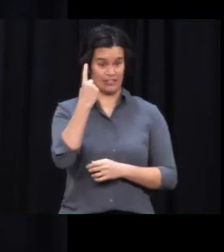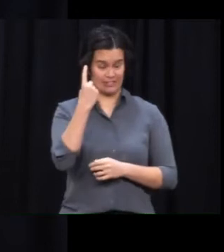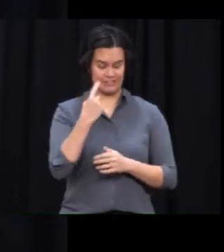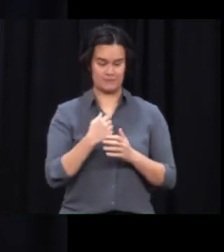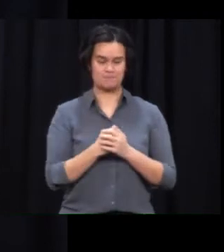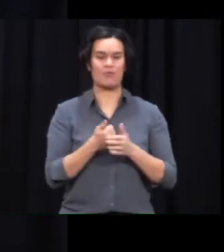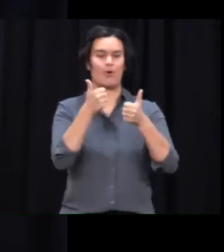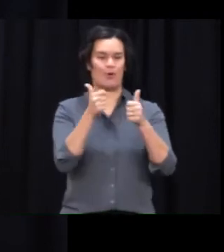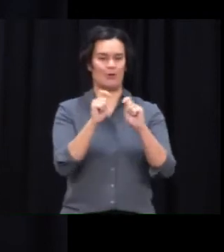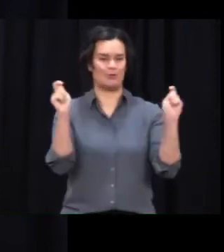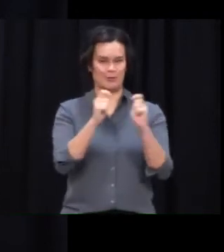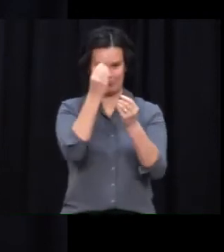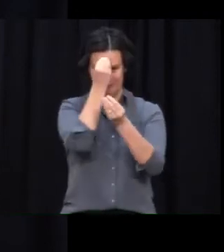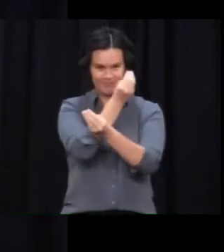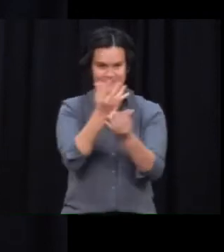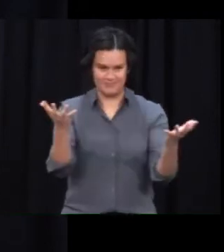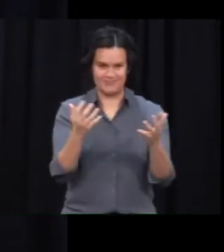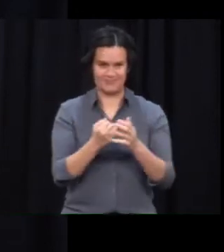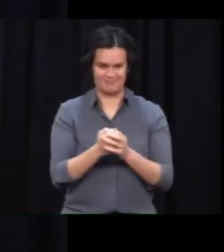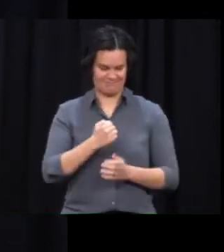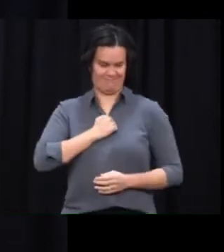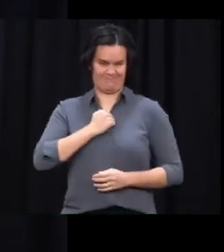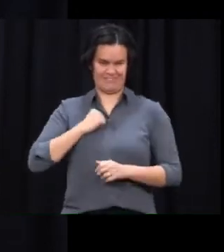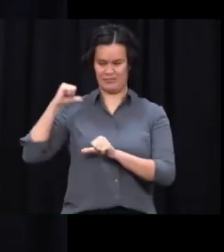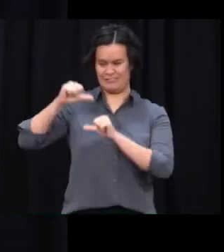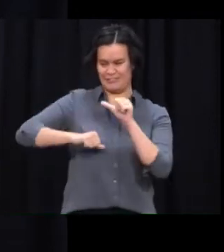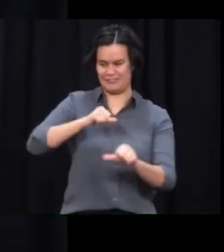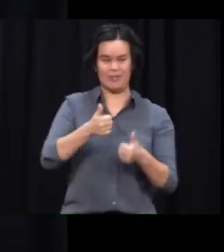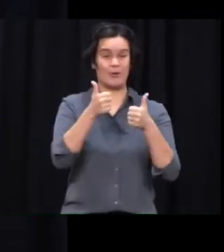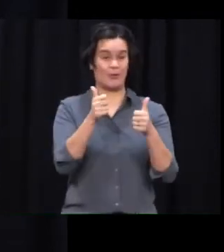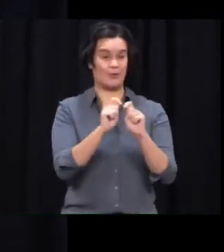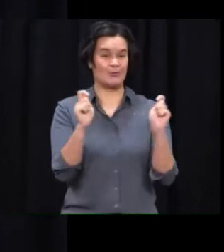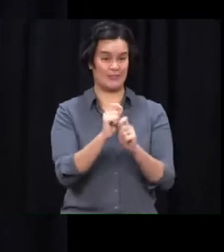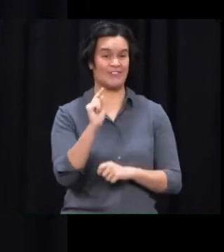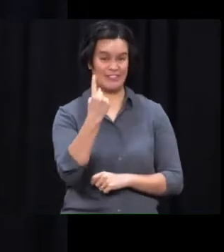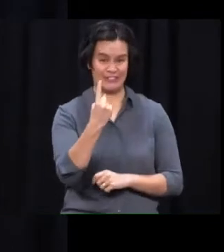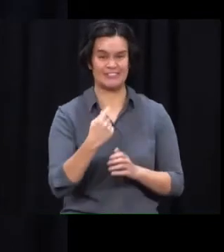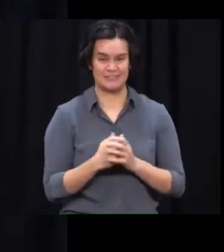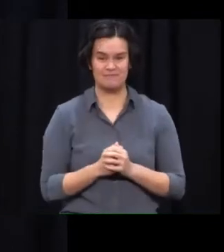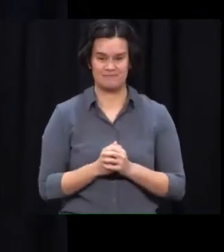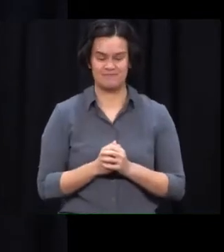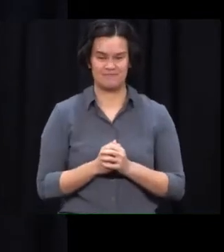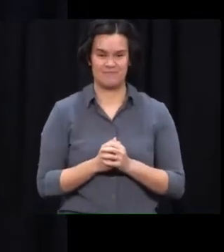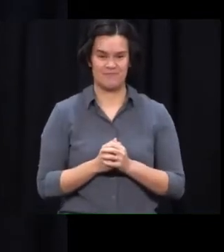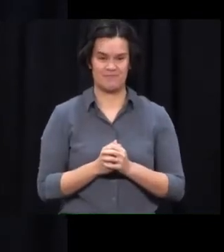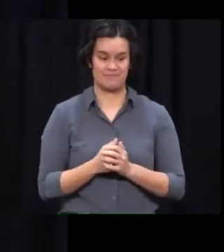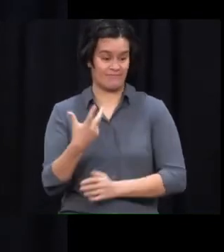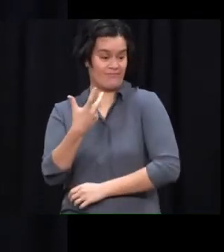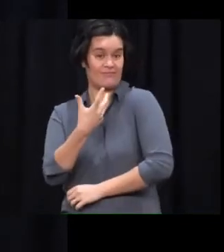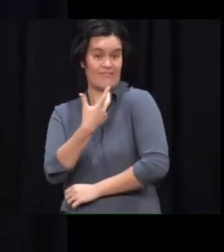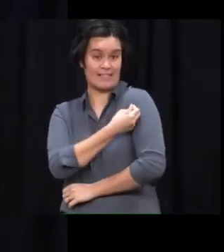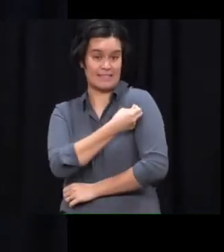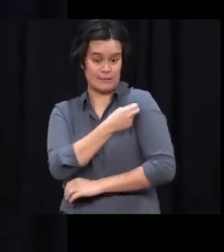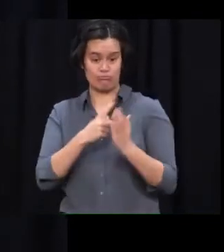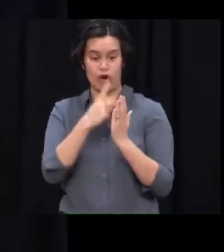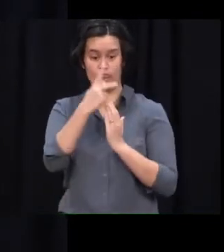with good news as has become my tradition, I do want to note a couple of very significant milestones in our vaccination programme.